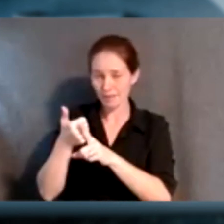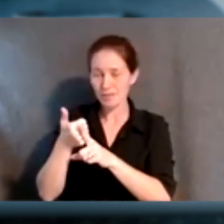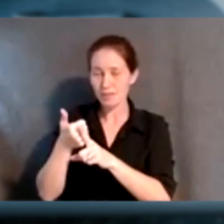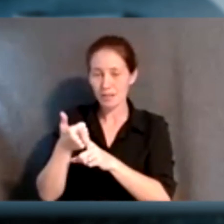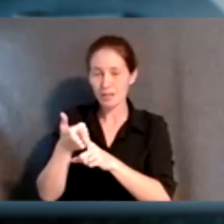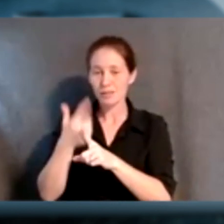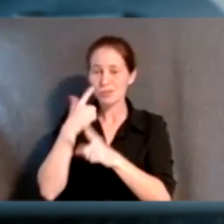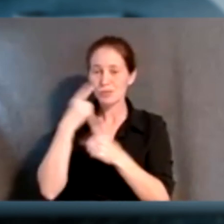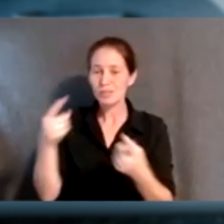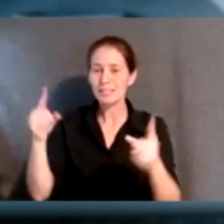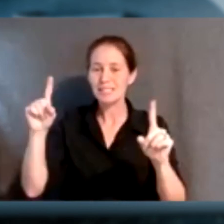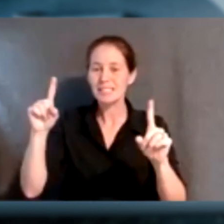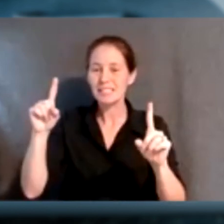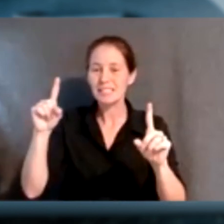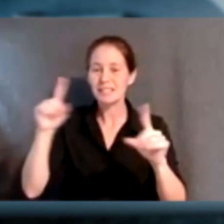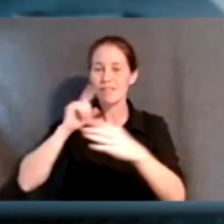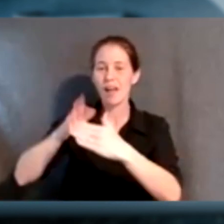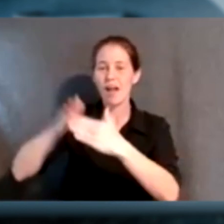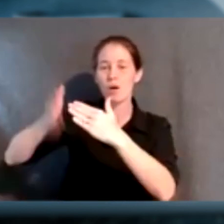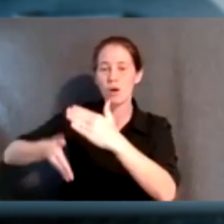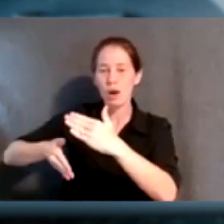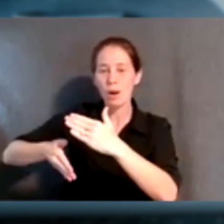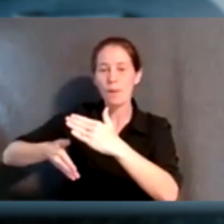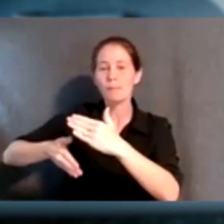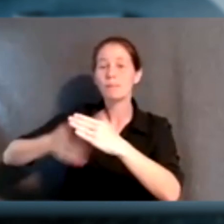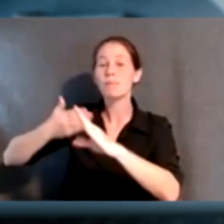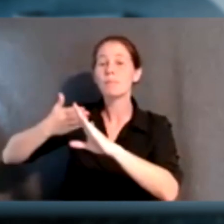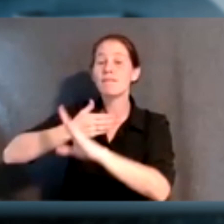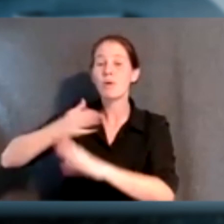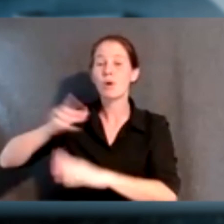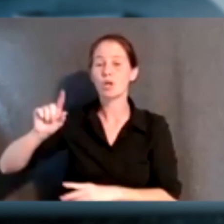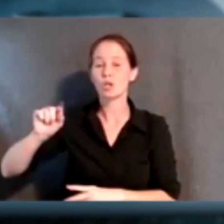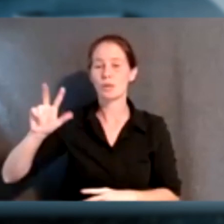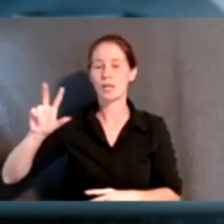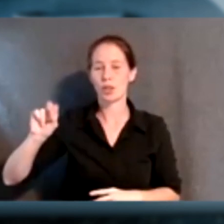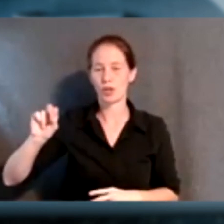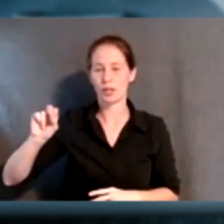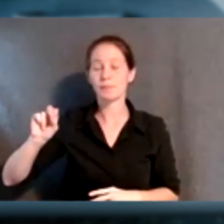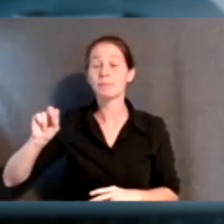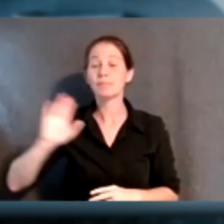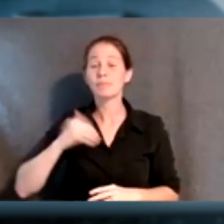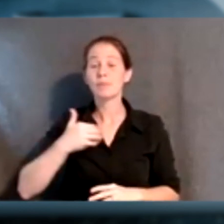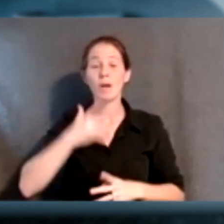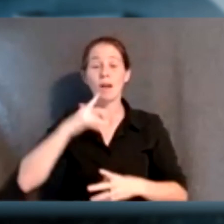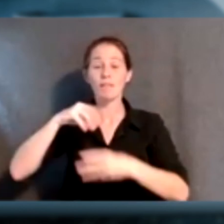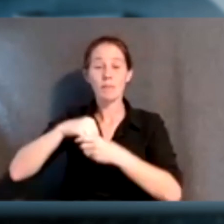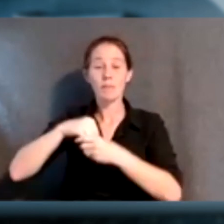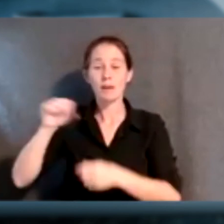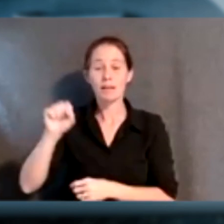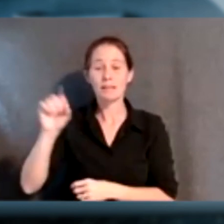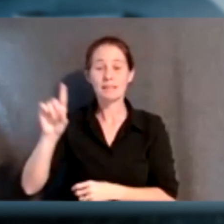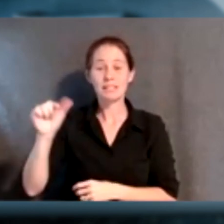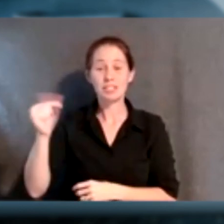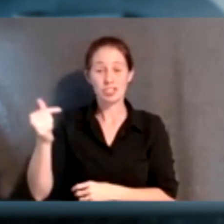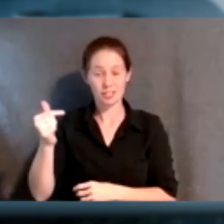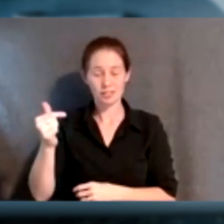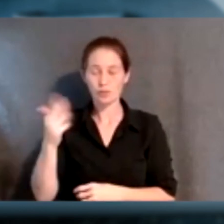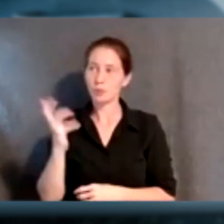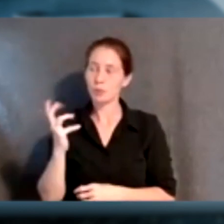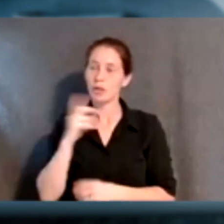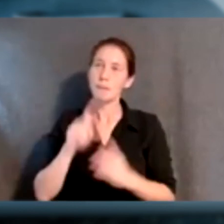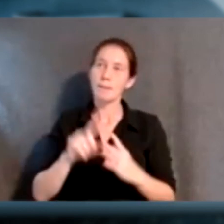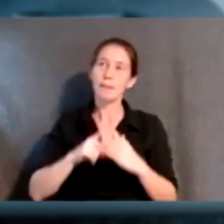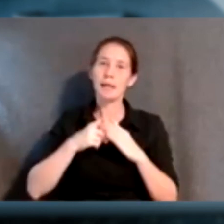achieving outcomes by the year 2030. So our engagement with the SDGs really began